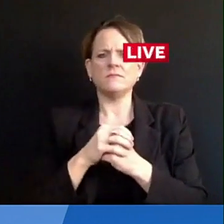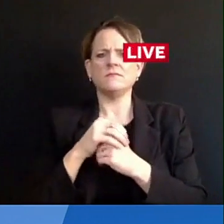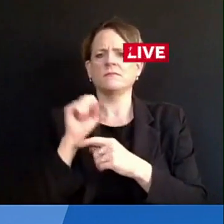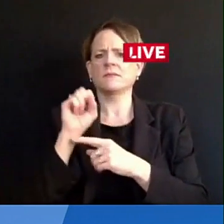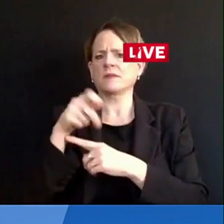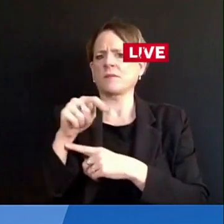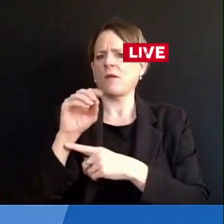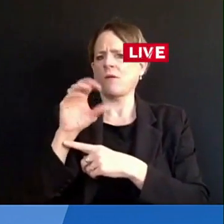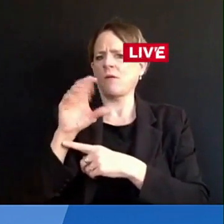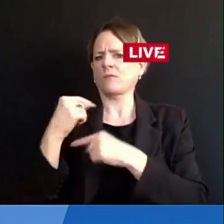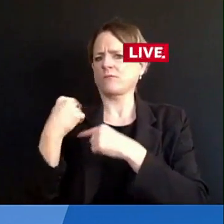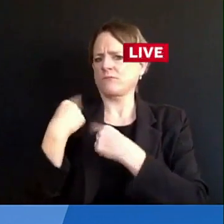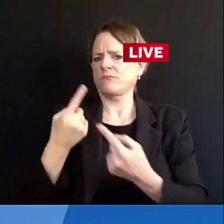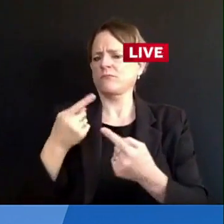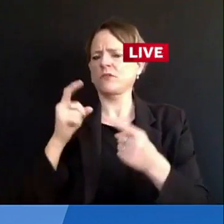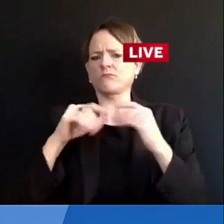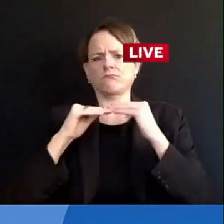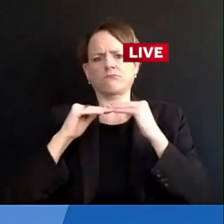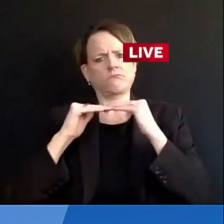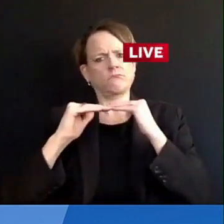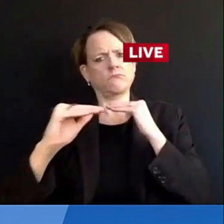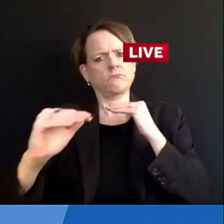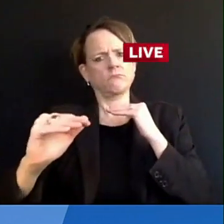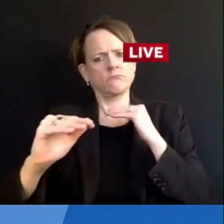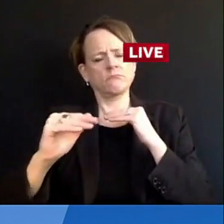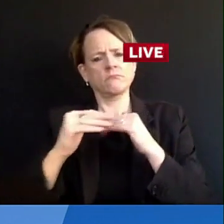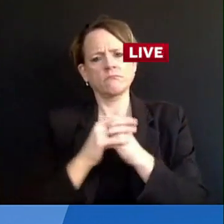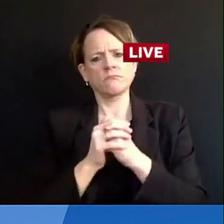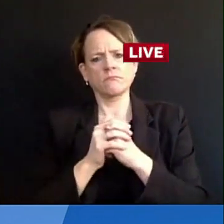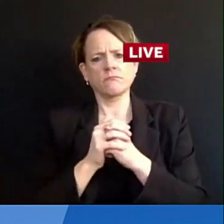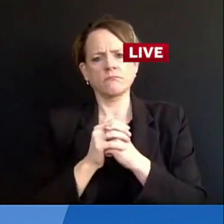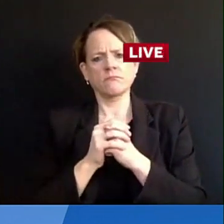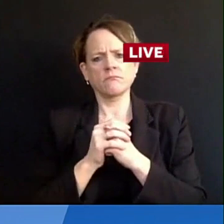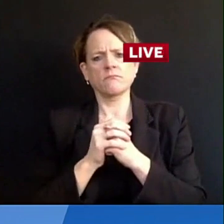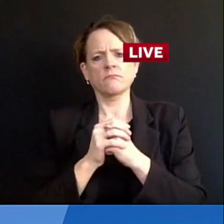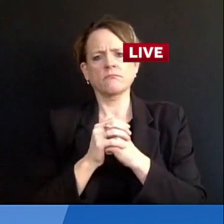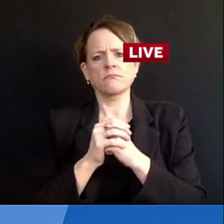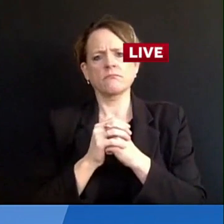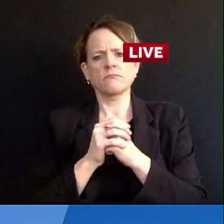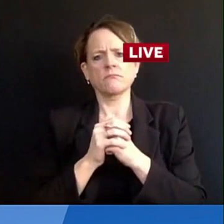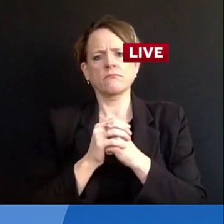I guess why you believe that it has continued to grow.